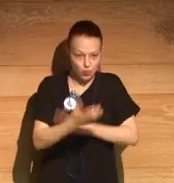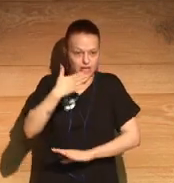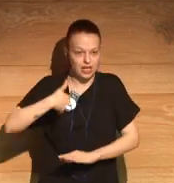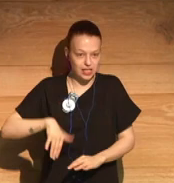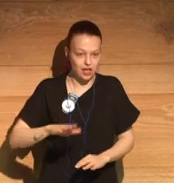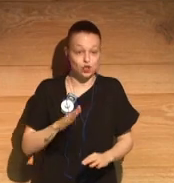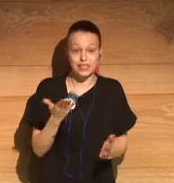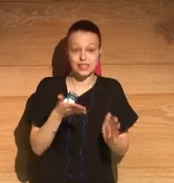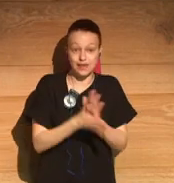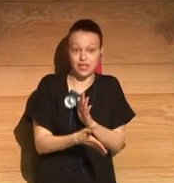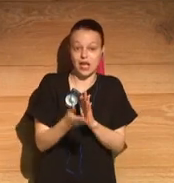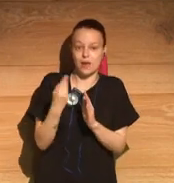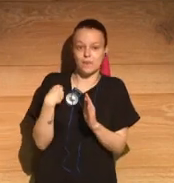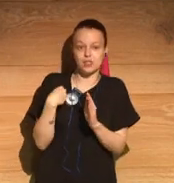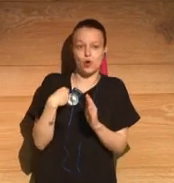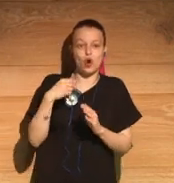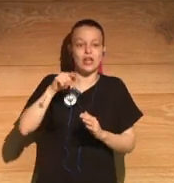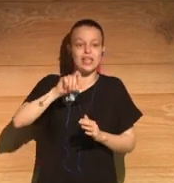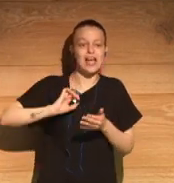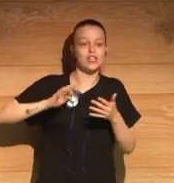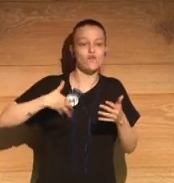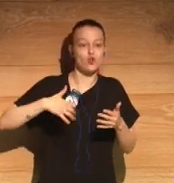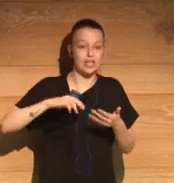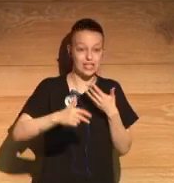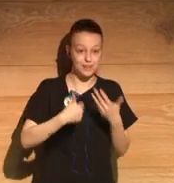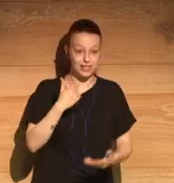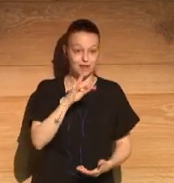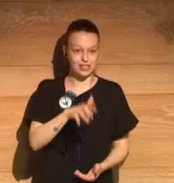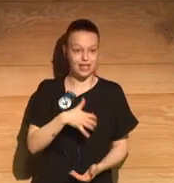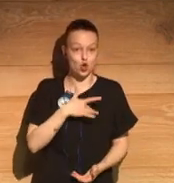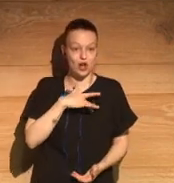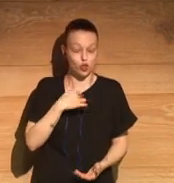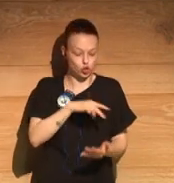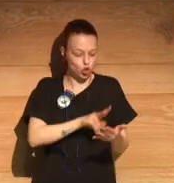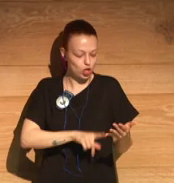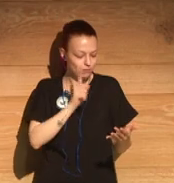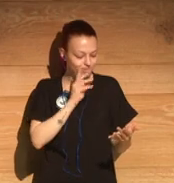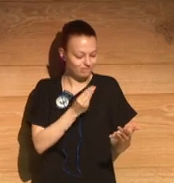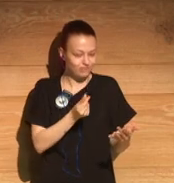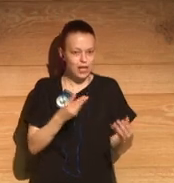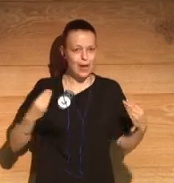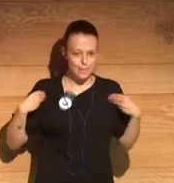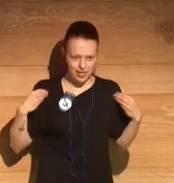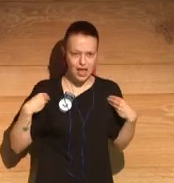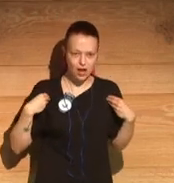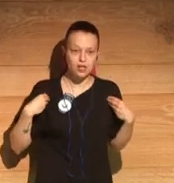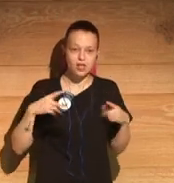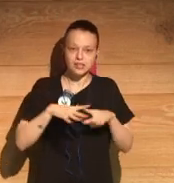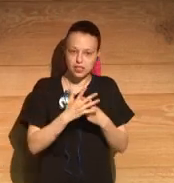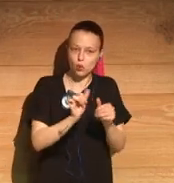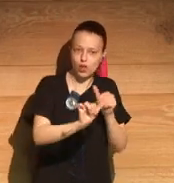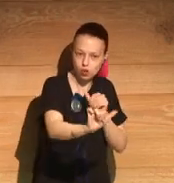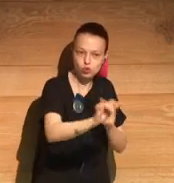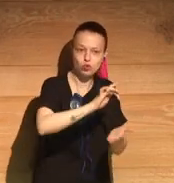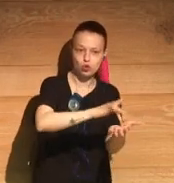if they wanted to be writers. Now, when you read The Hearts Invisible Furies, I have this sort of sense that a lot of things happen